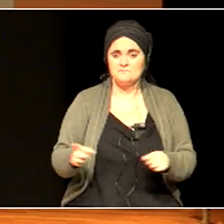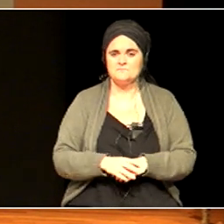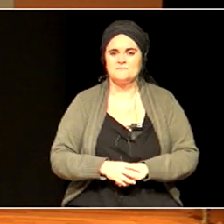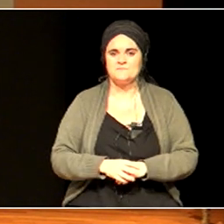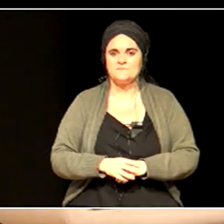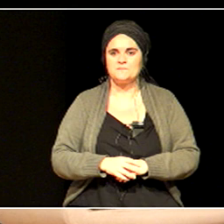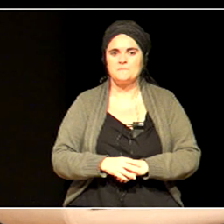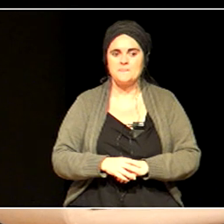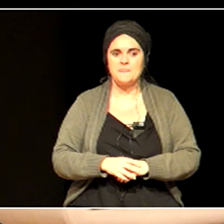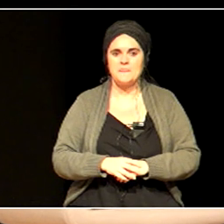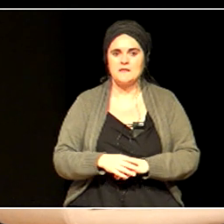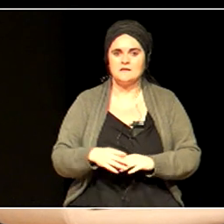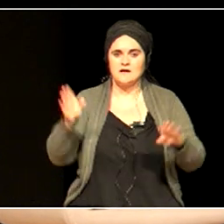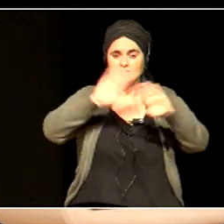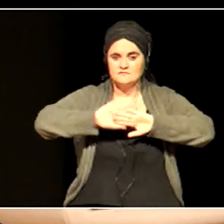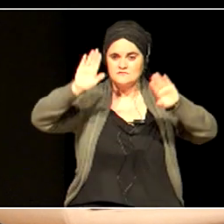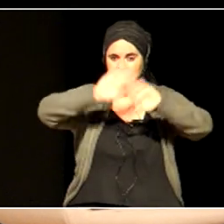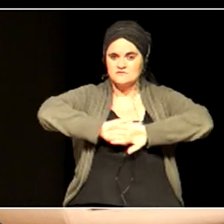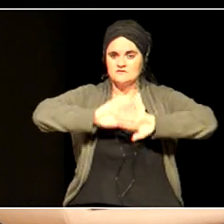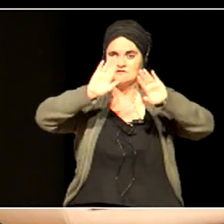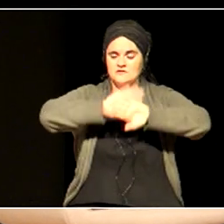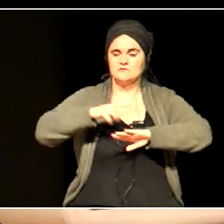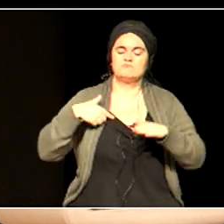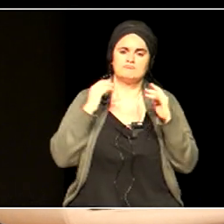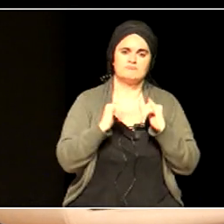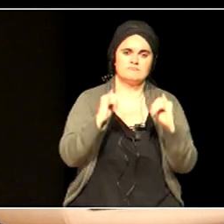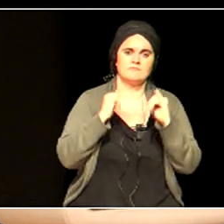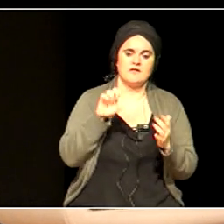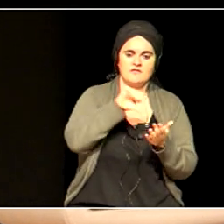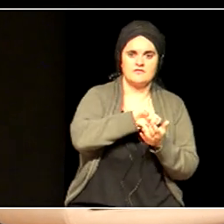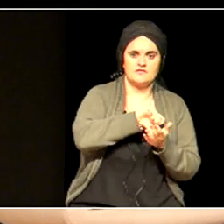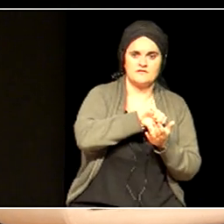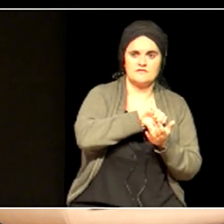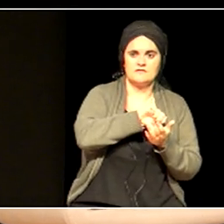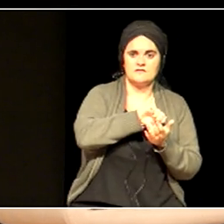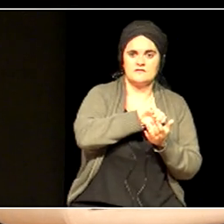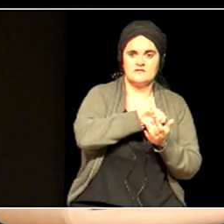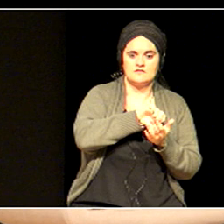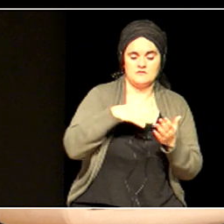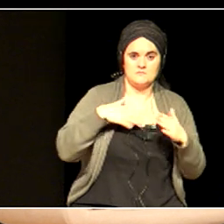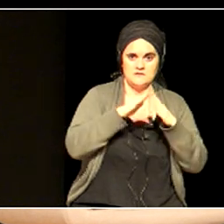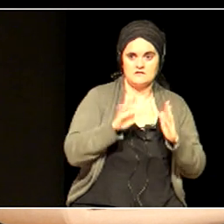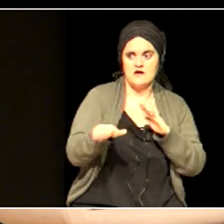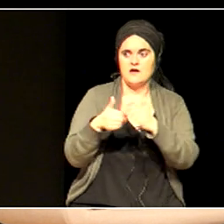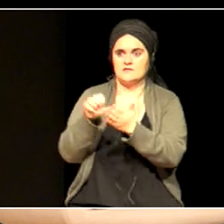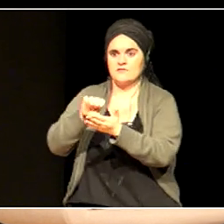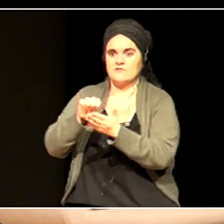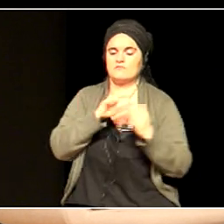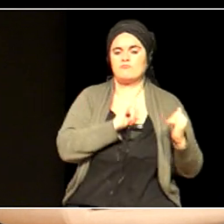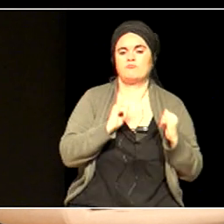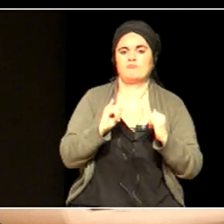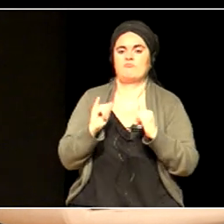into the city from my house, which is a 10-minute walk, I will find several people who are